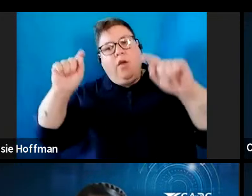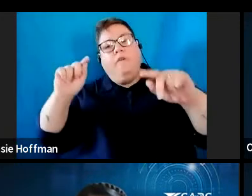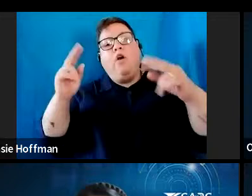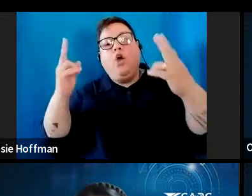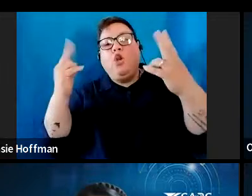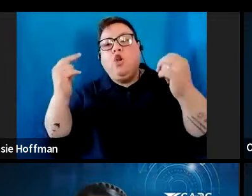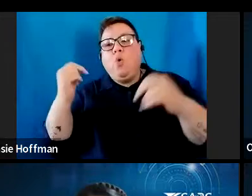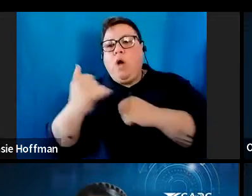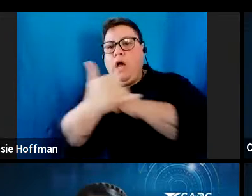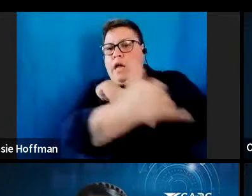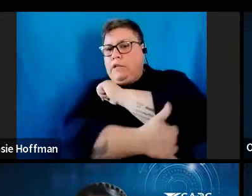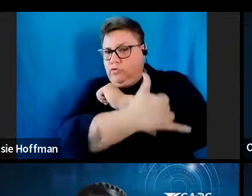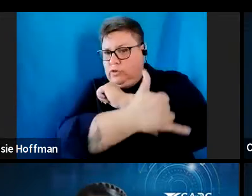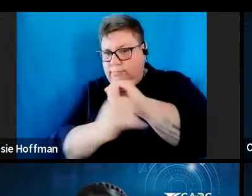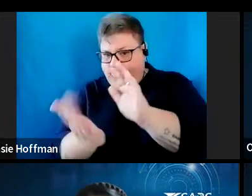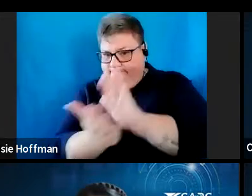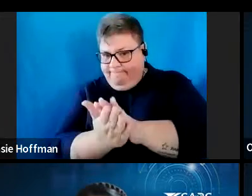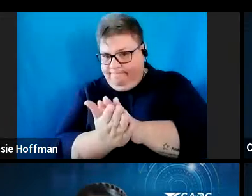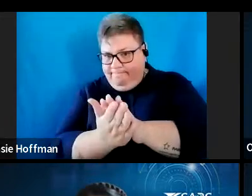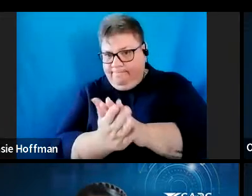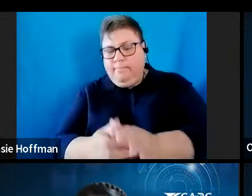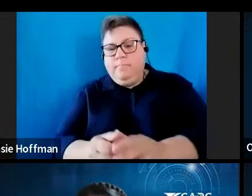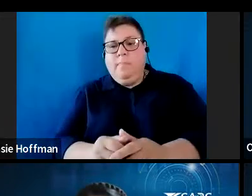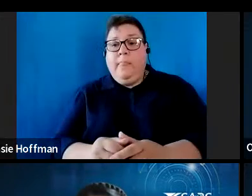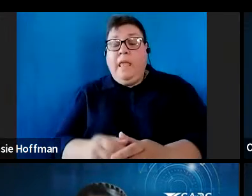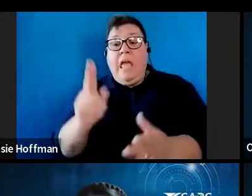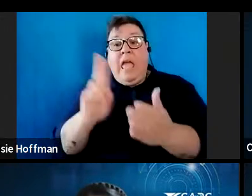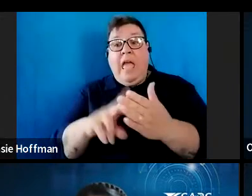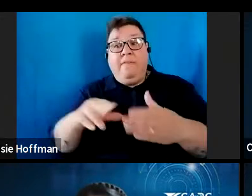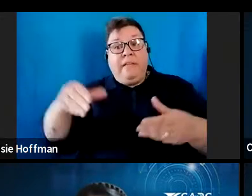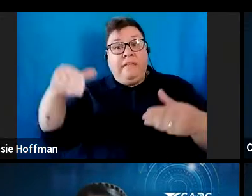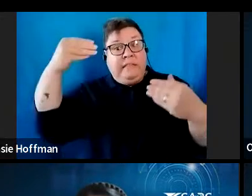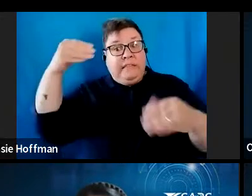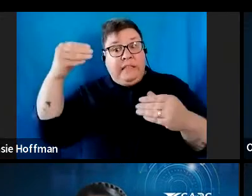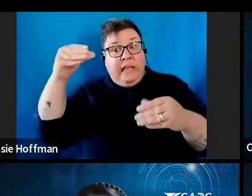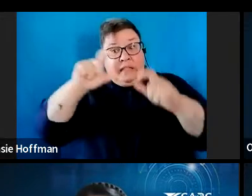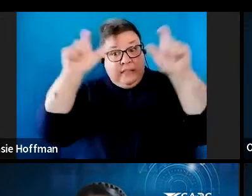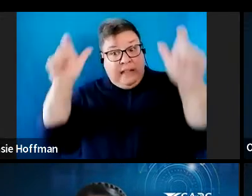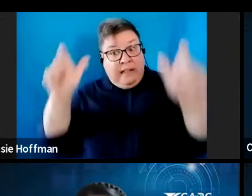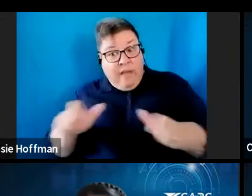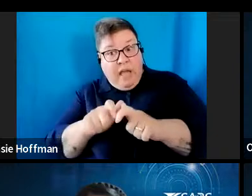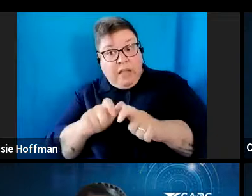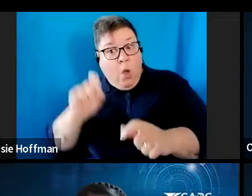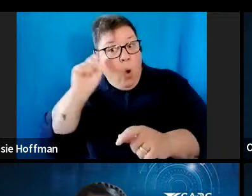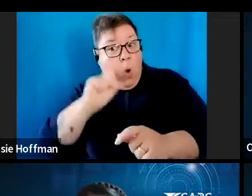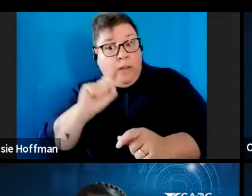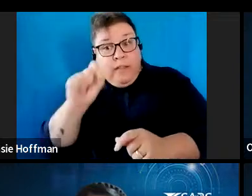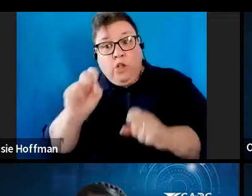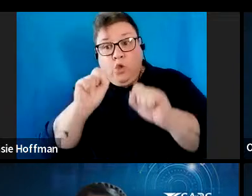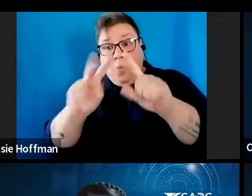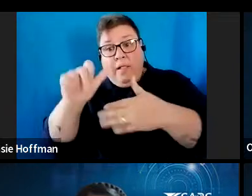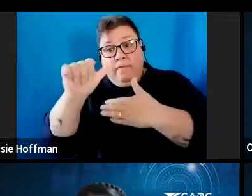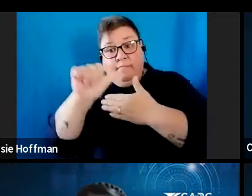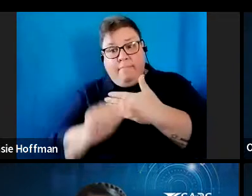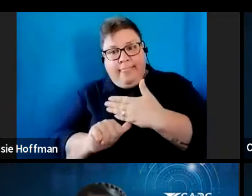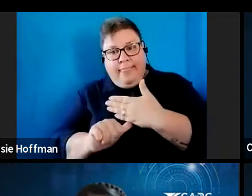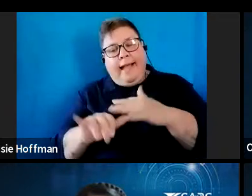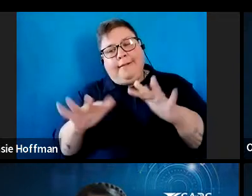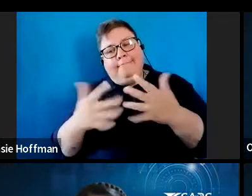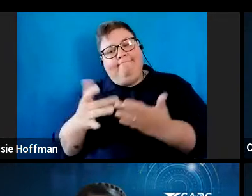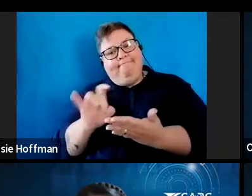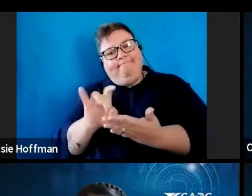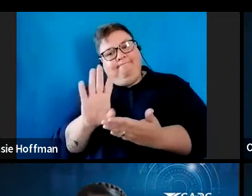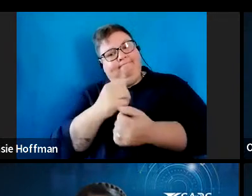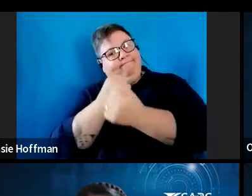and if the certificate of residency is older than 12 months, it will also be rejected.